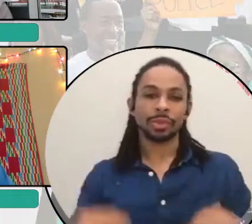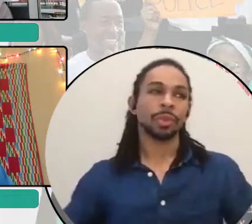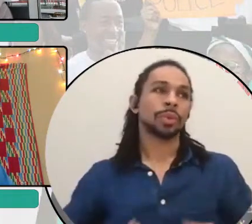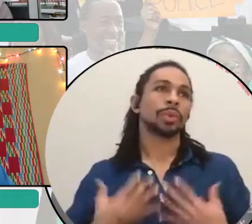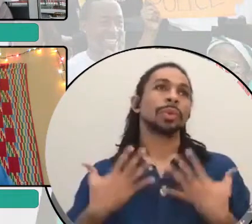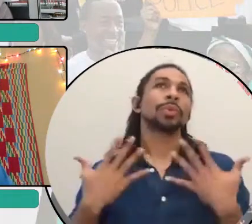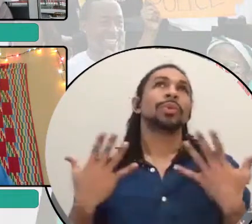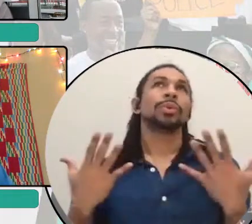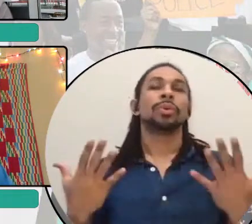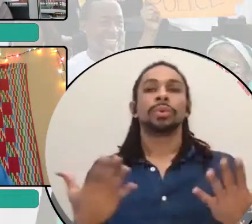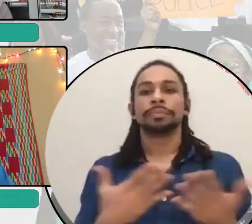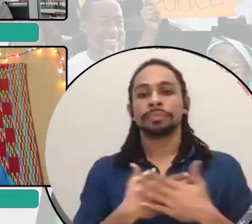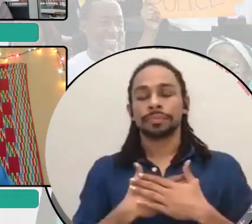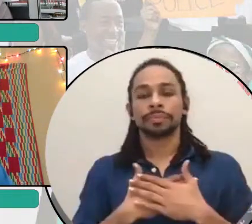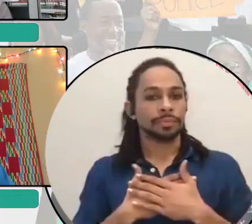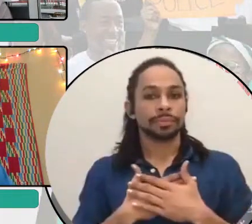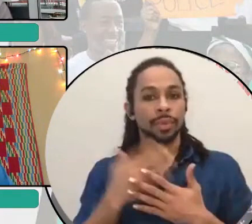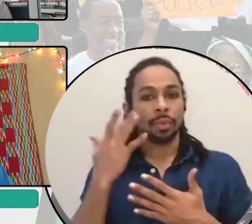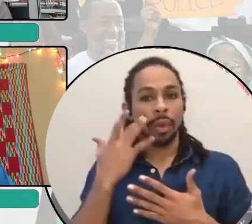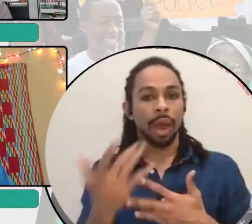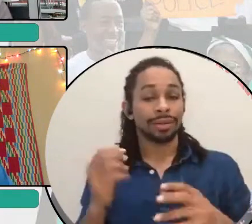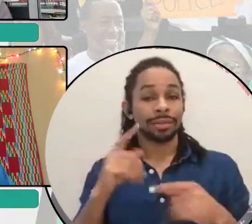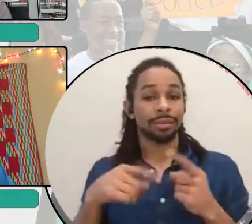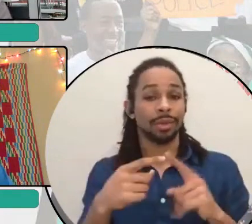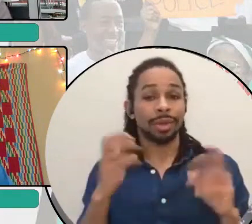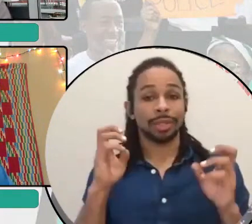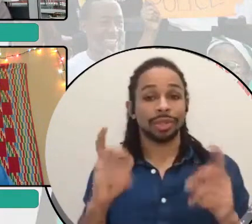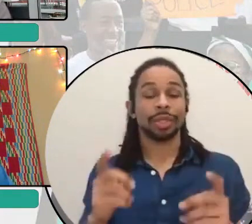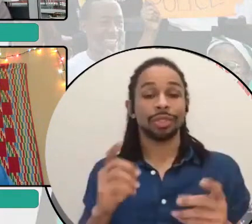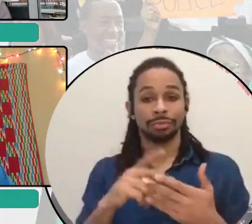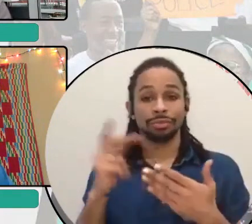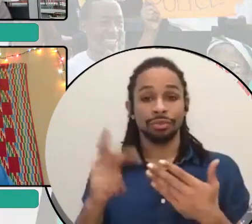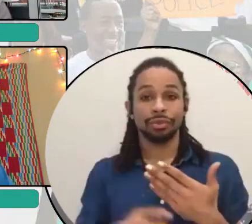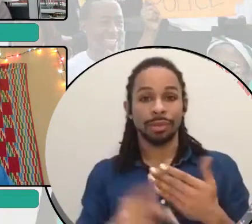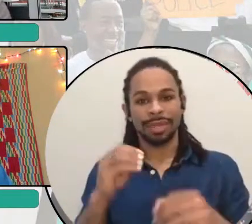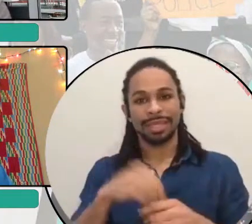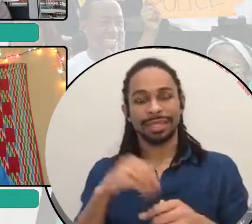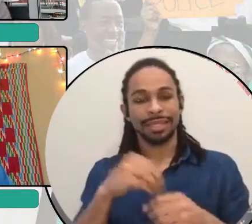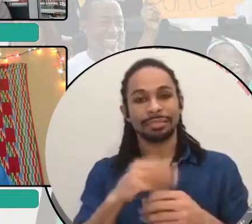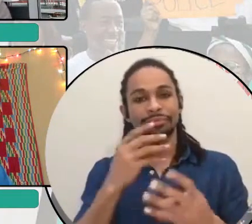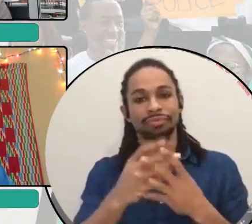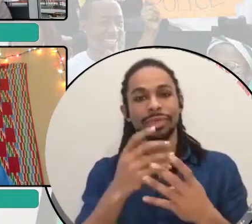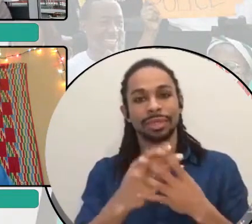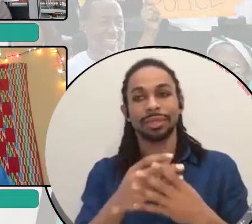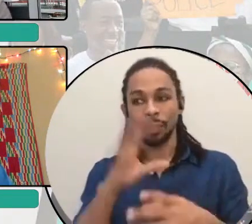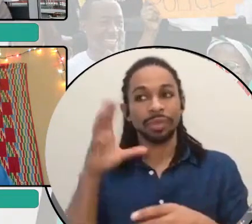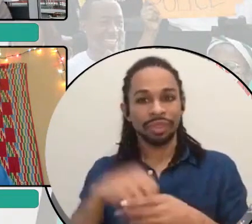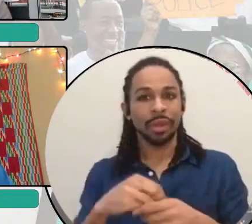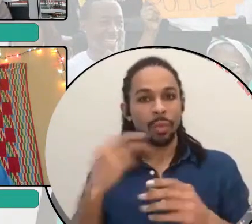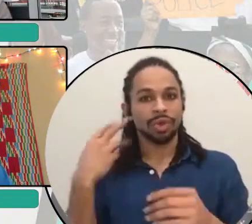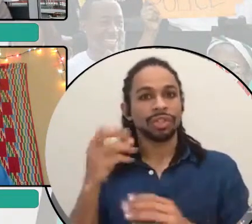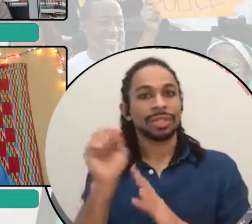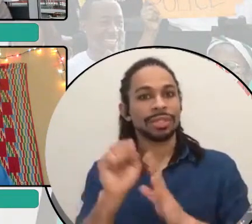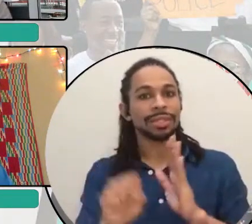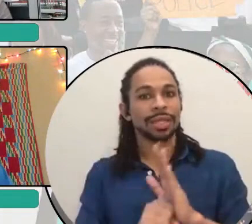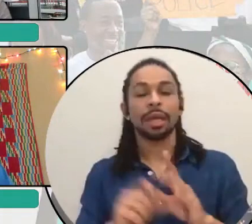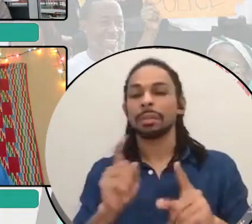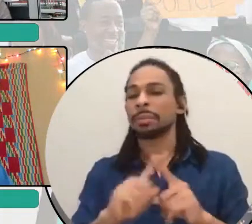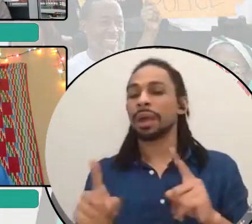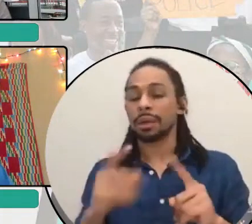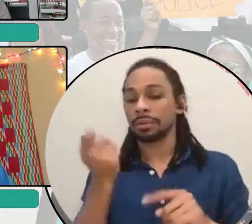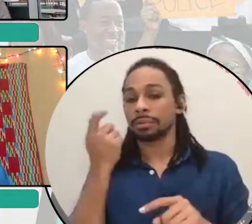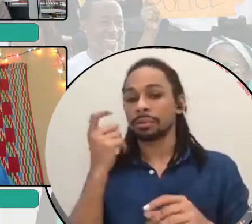It's about an education program inside of prisons in Washington state, but it's completely run,